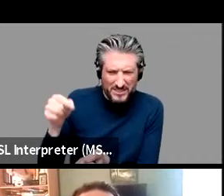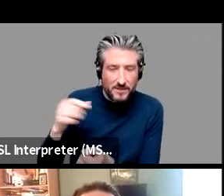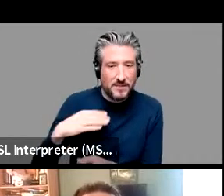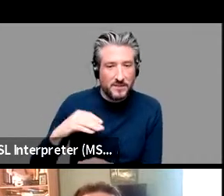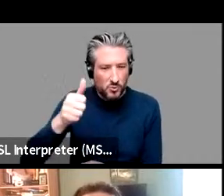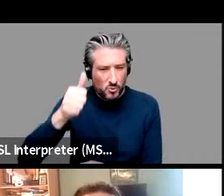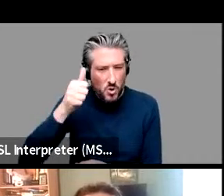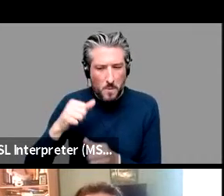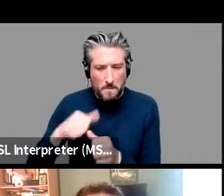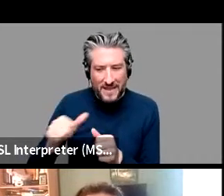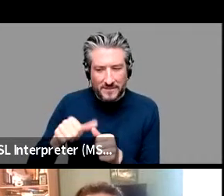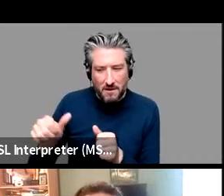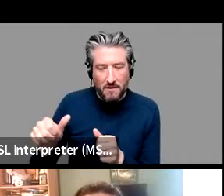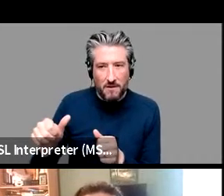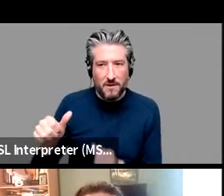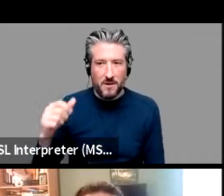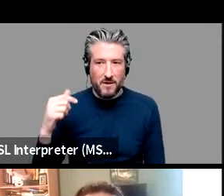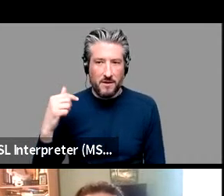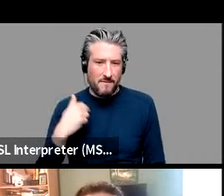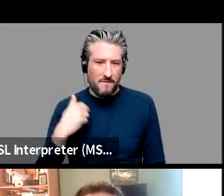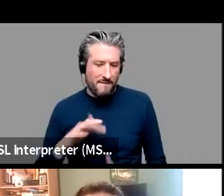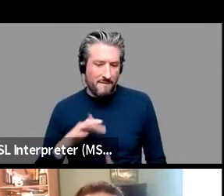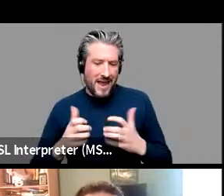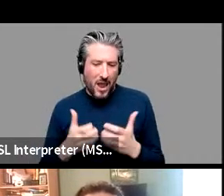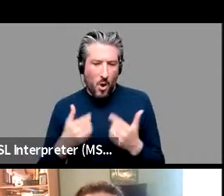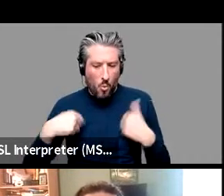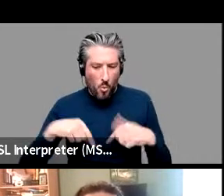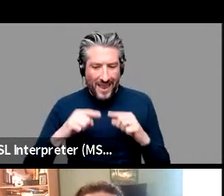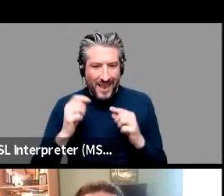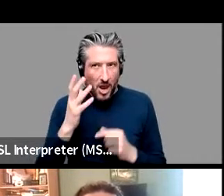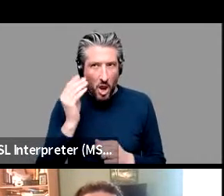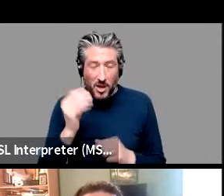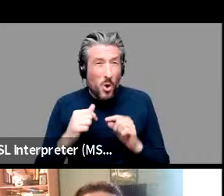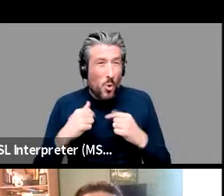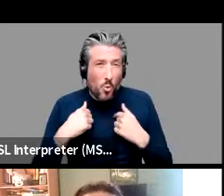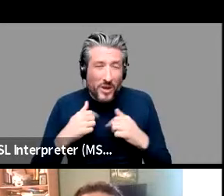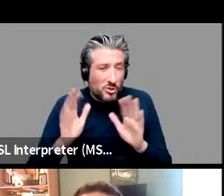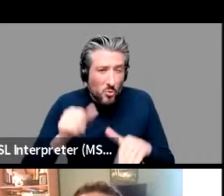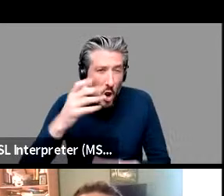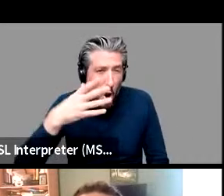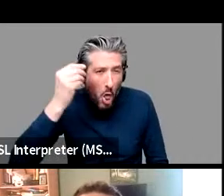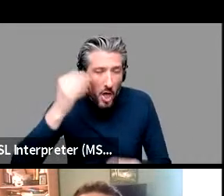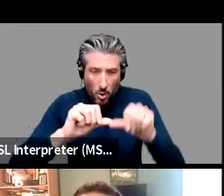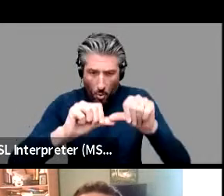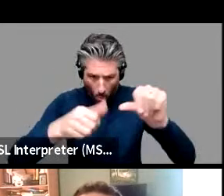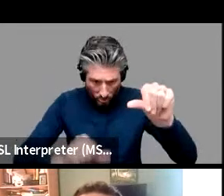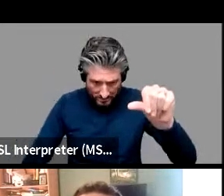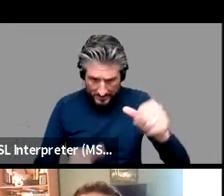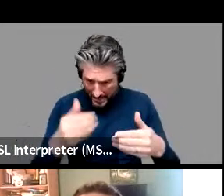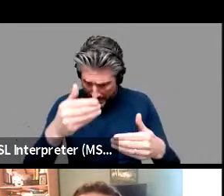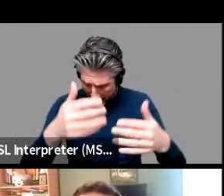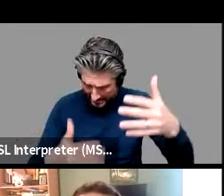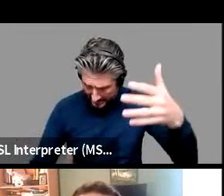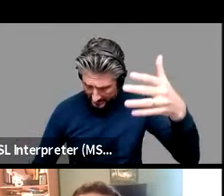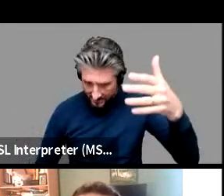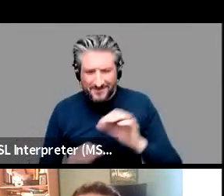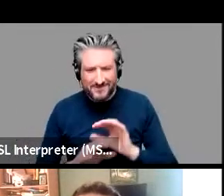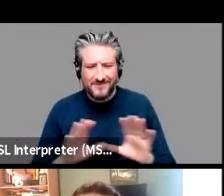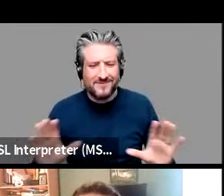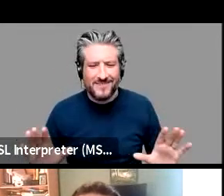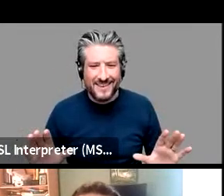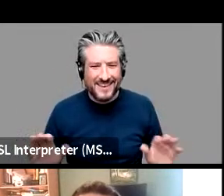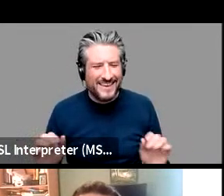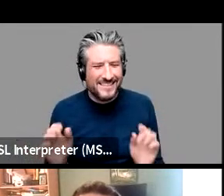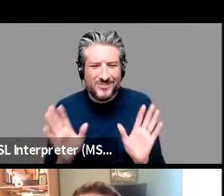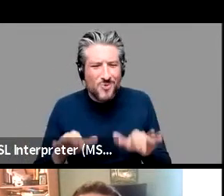like unordered or we don't learn ordered lists you know our knowledge isn't at all like a hardware store